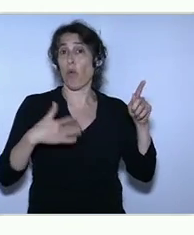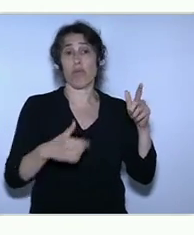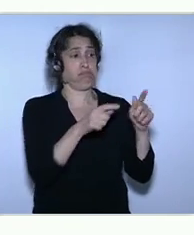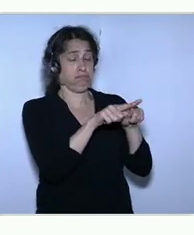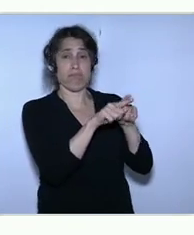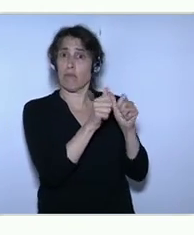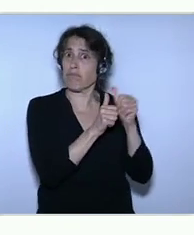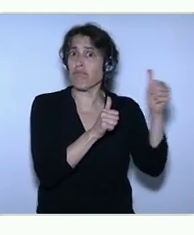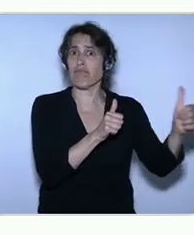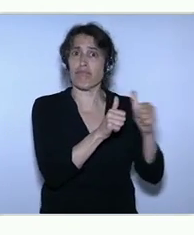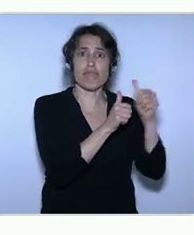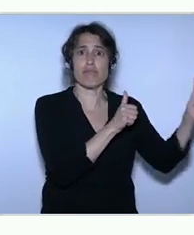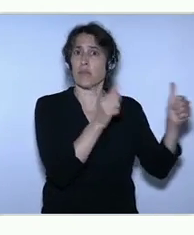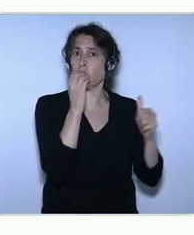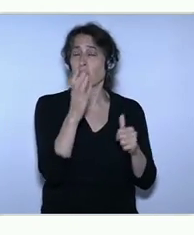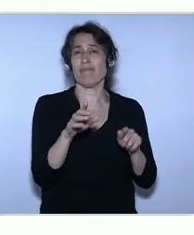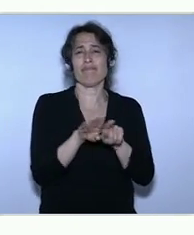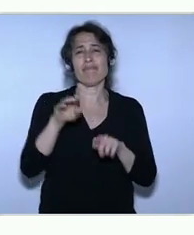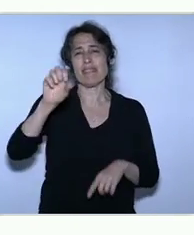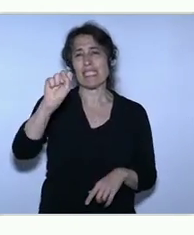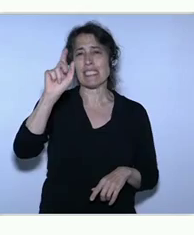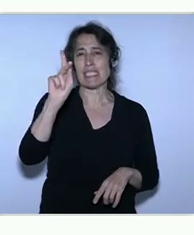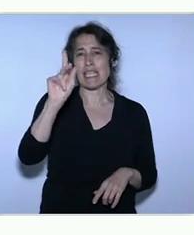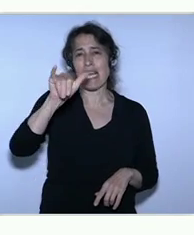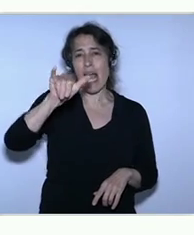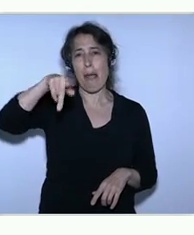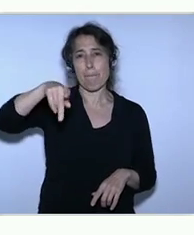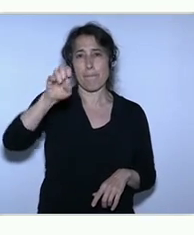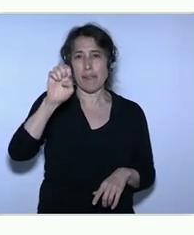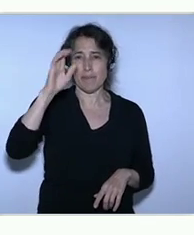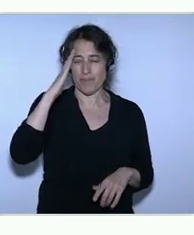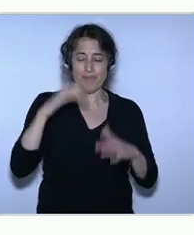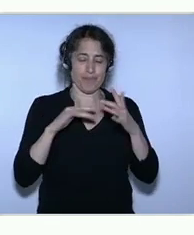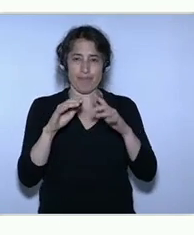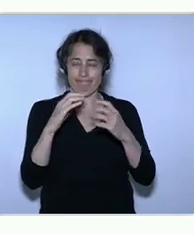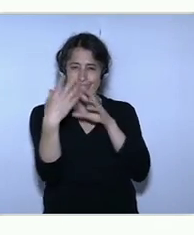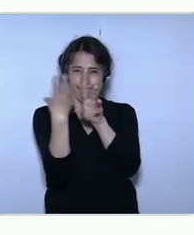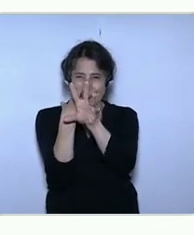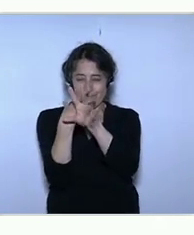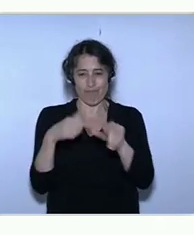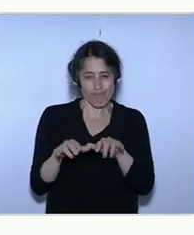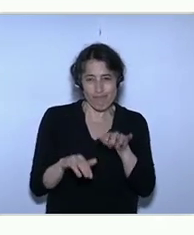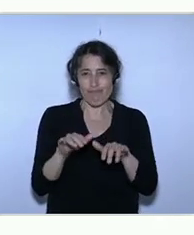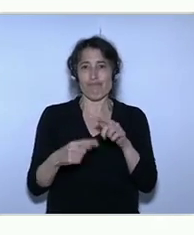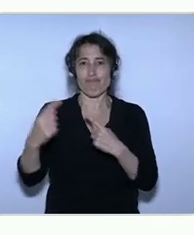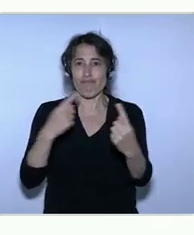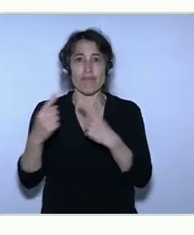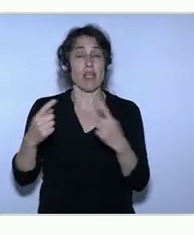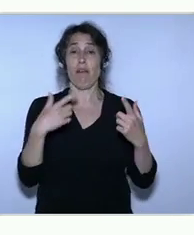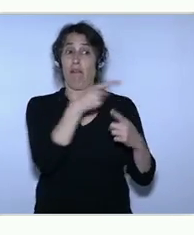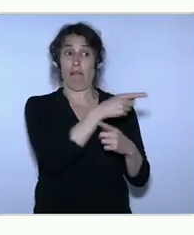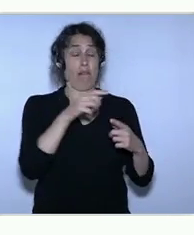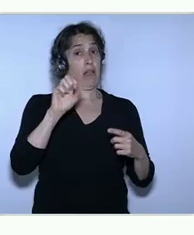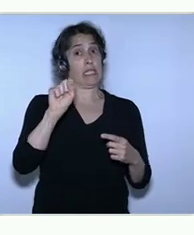particular, Skype, with its massive global use, and the sale and exit and capital